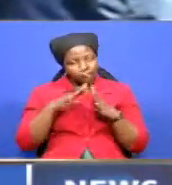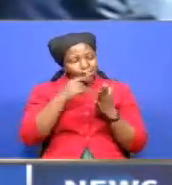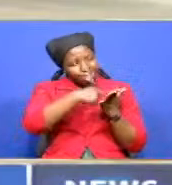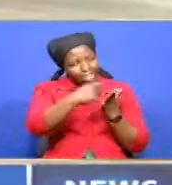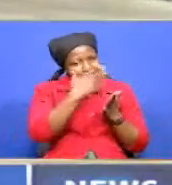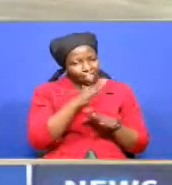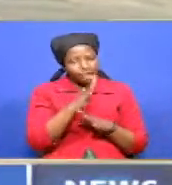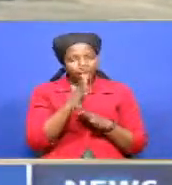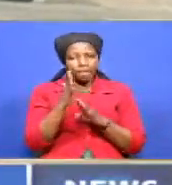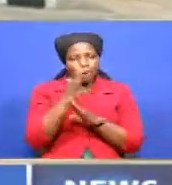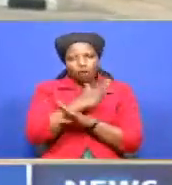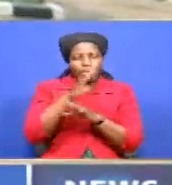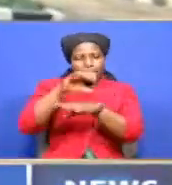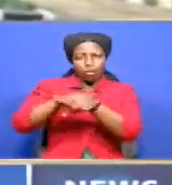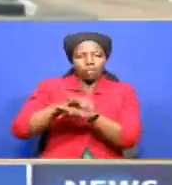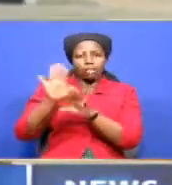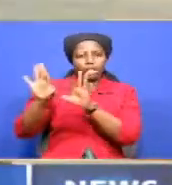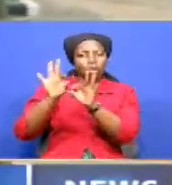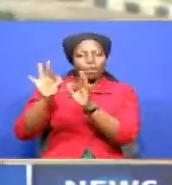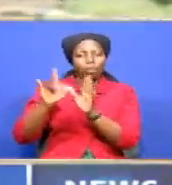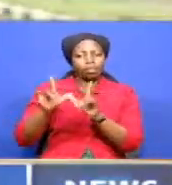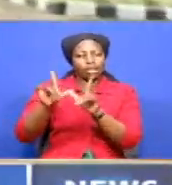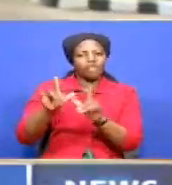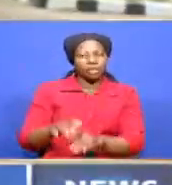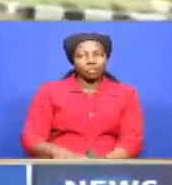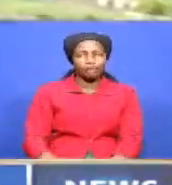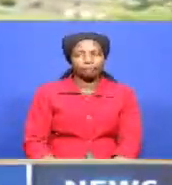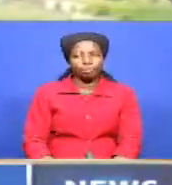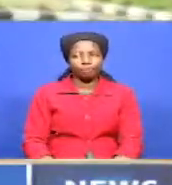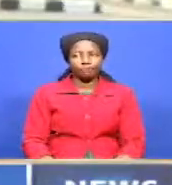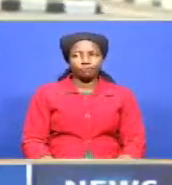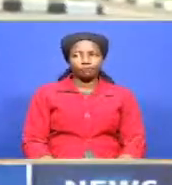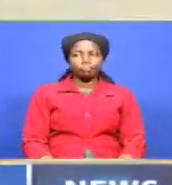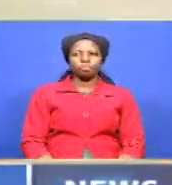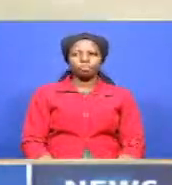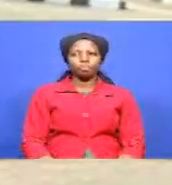For Channel 1 News I'm Safine Aching Ouma